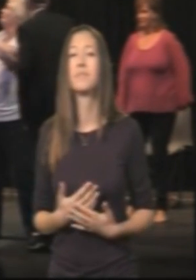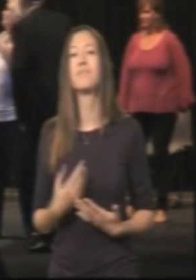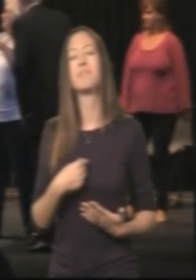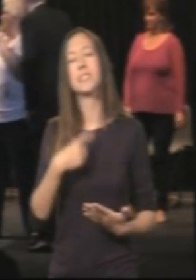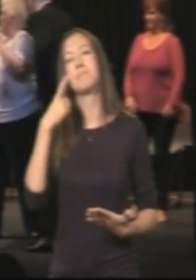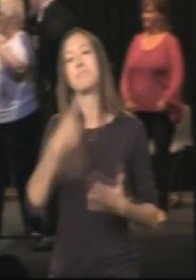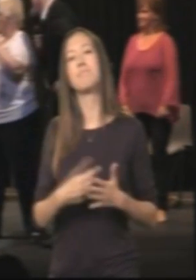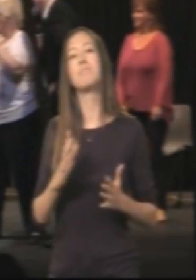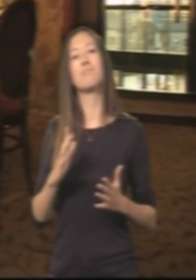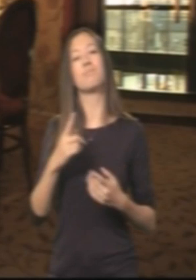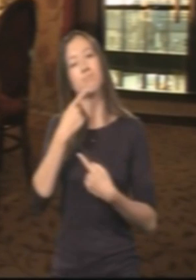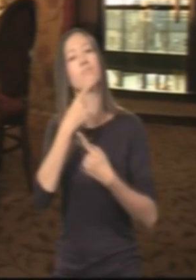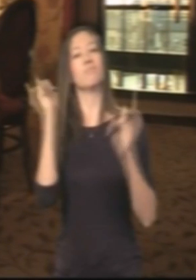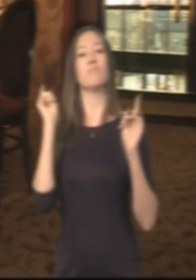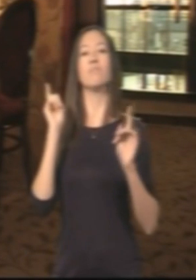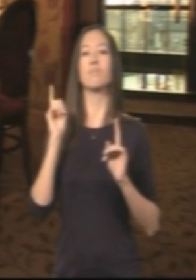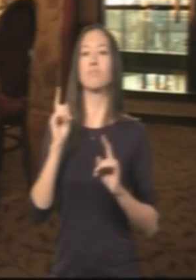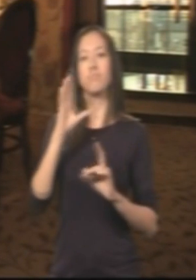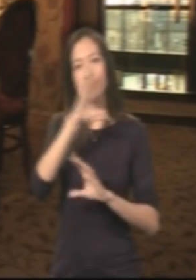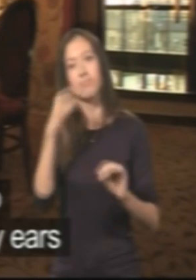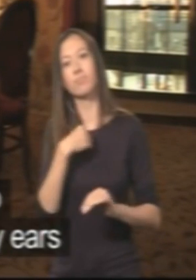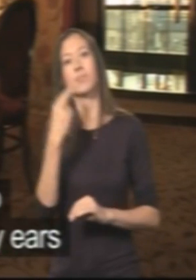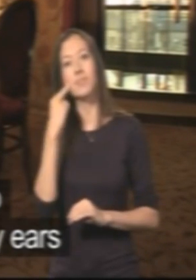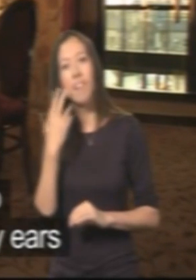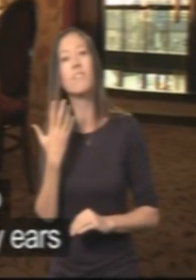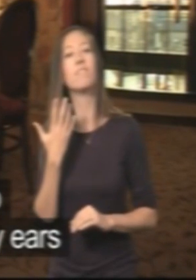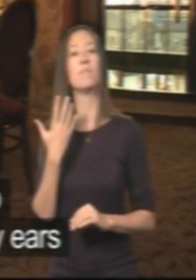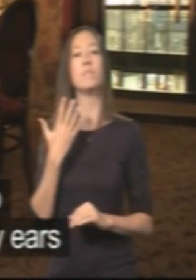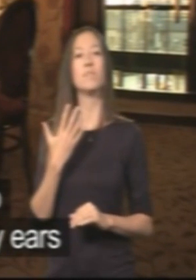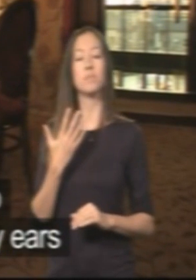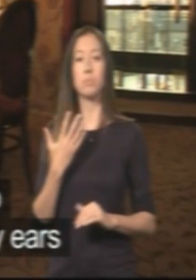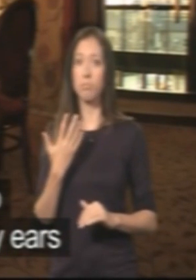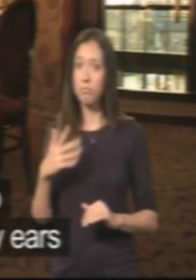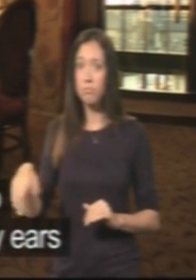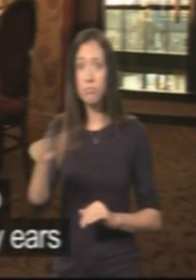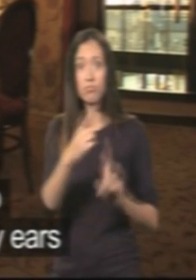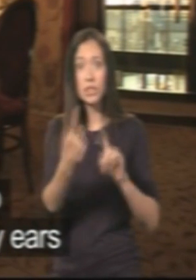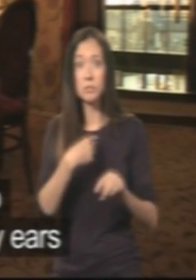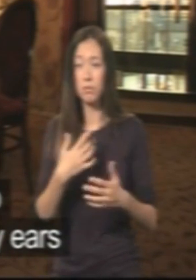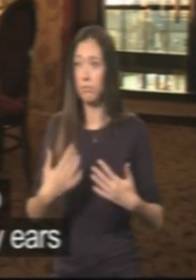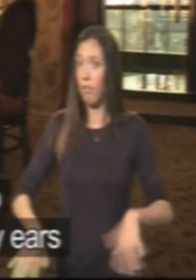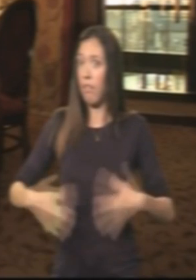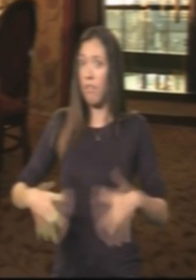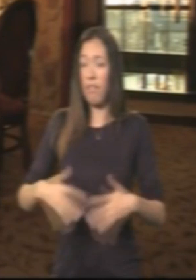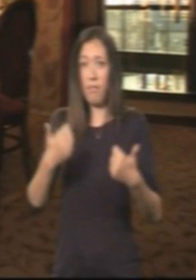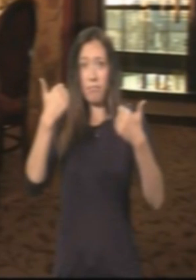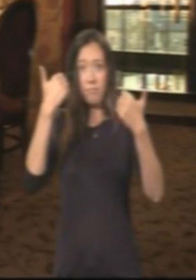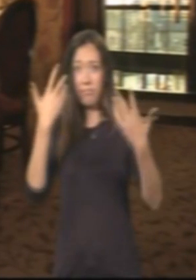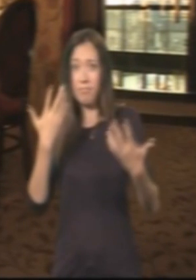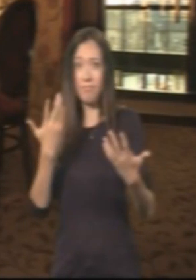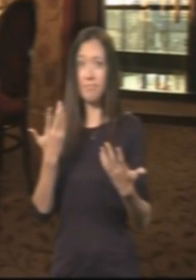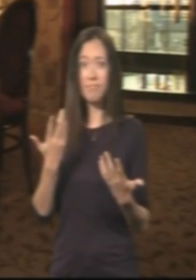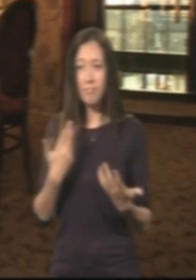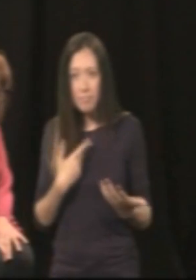they think I'm stupid, but I'm far from stupid. And I decided to say to people publicly about my ears, and the response